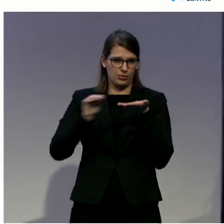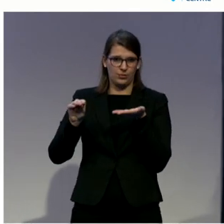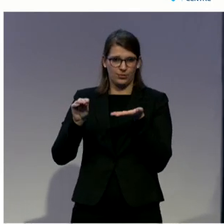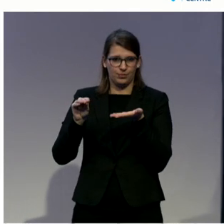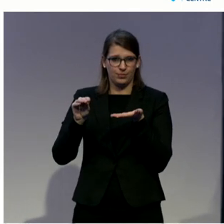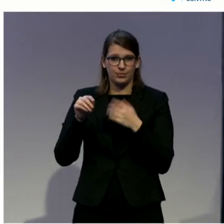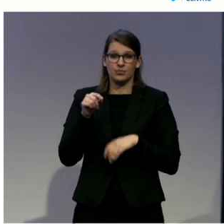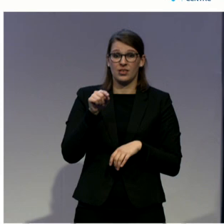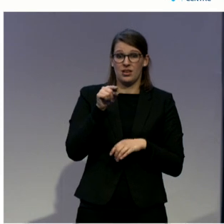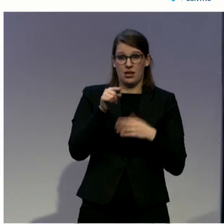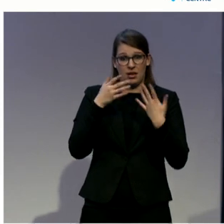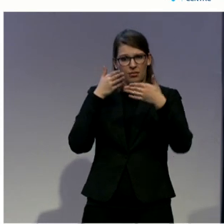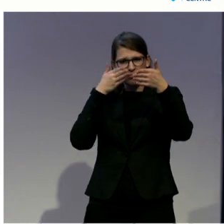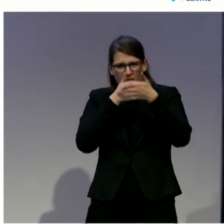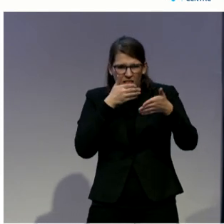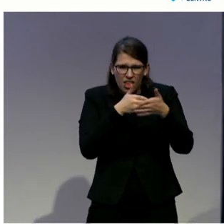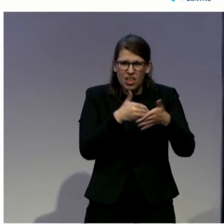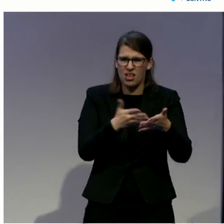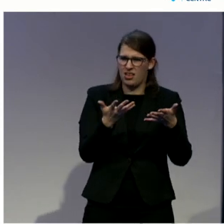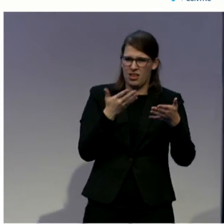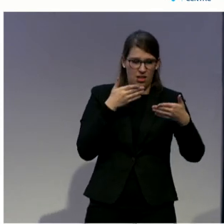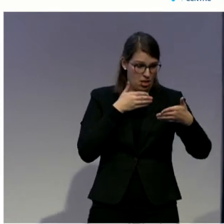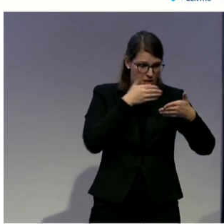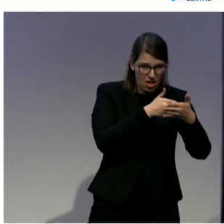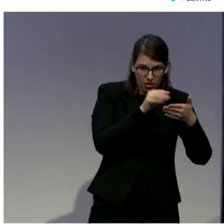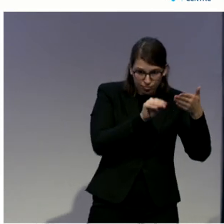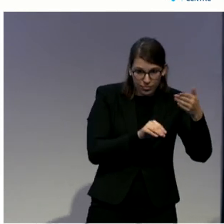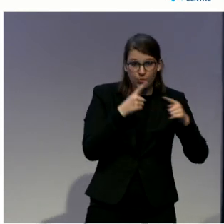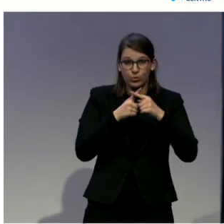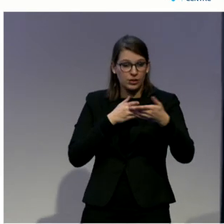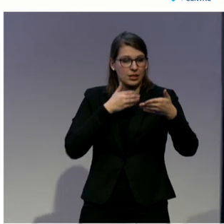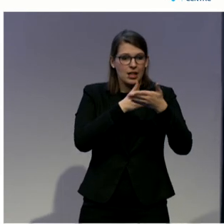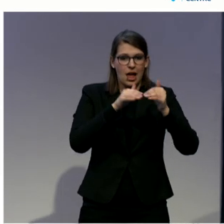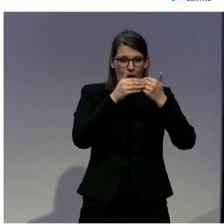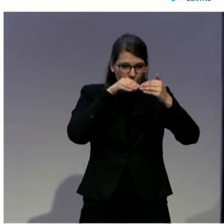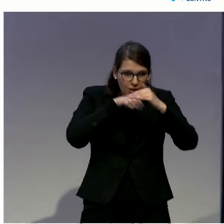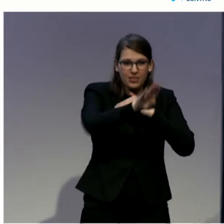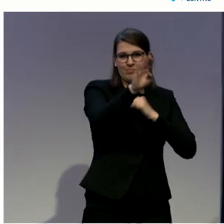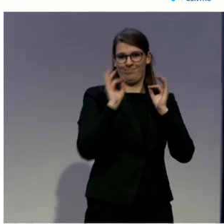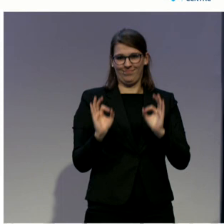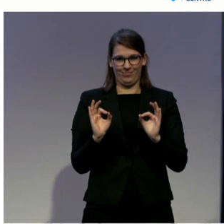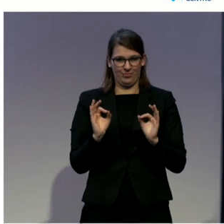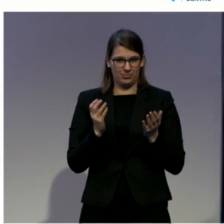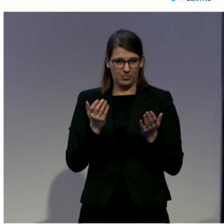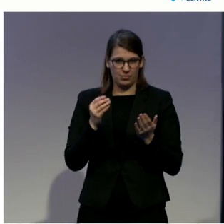provide a tool for lawyers, and also to prompt further discussion and research.